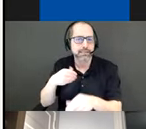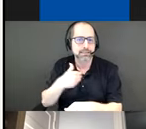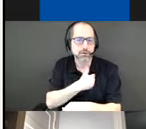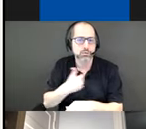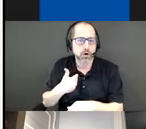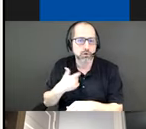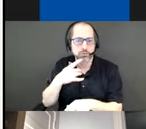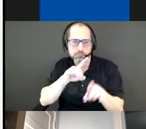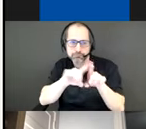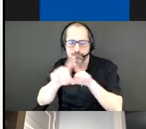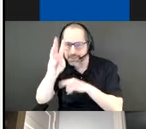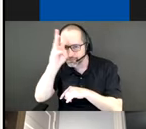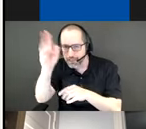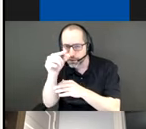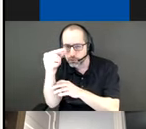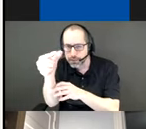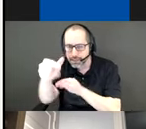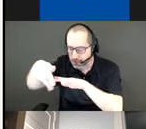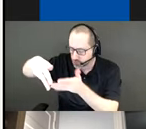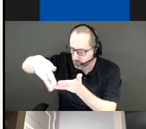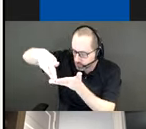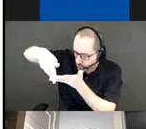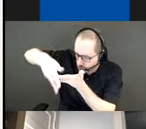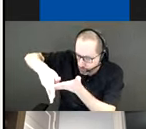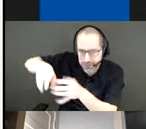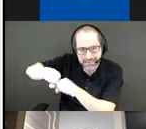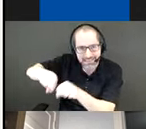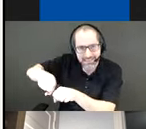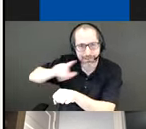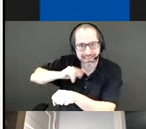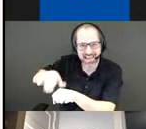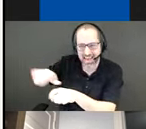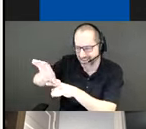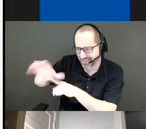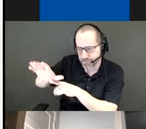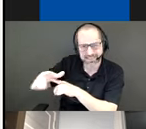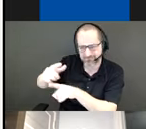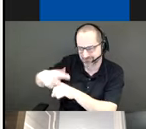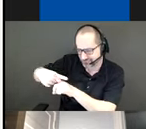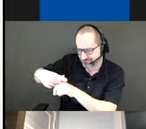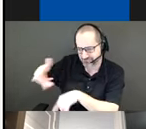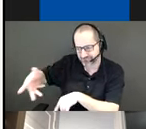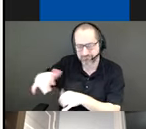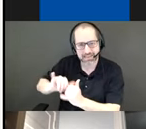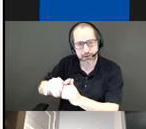systems for this climate and taking a leaf out of their book and understanding how they construct a